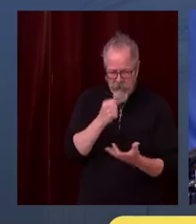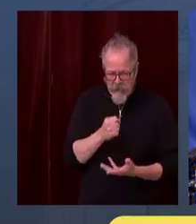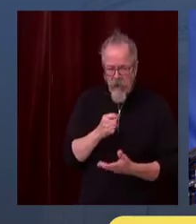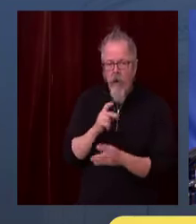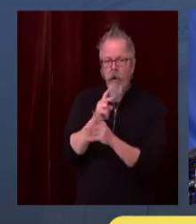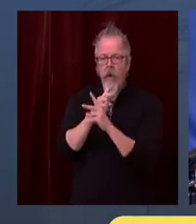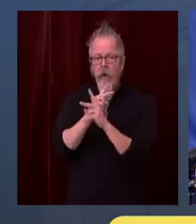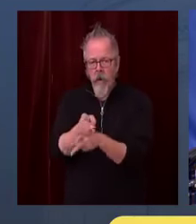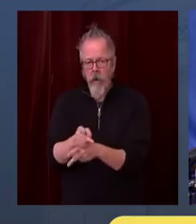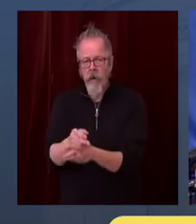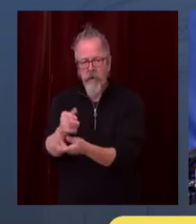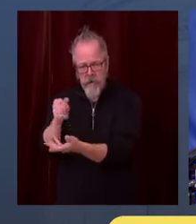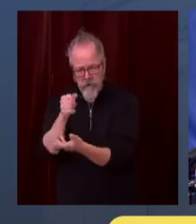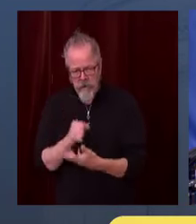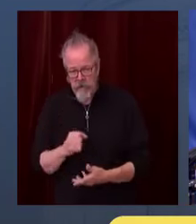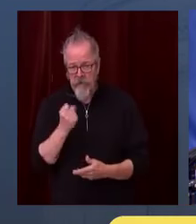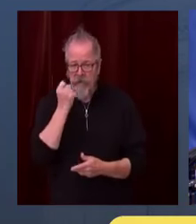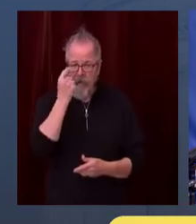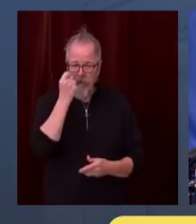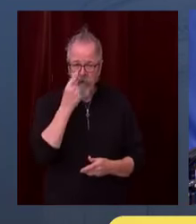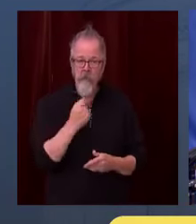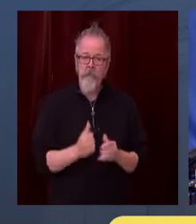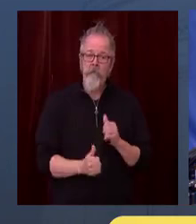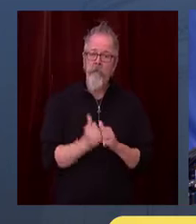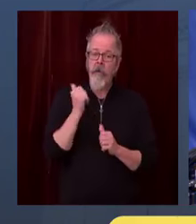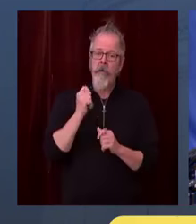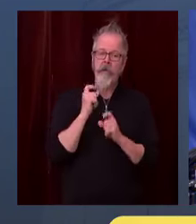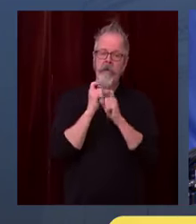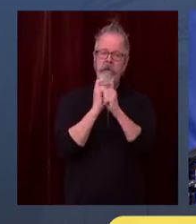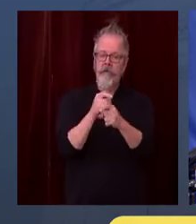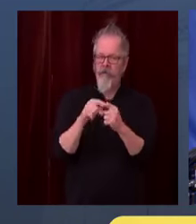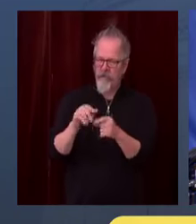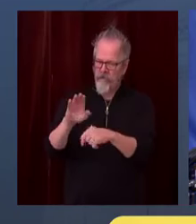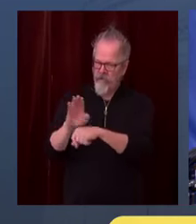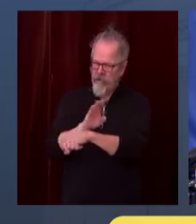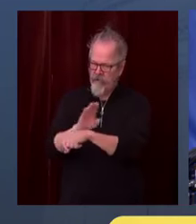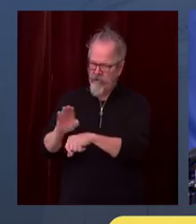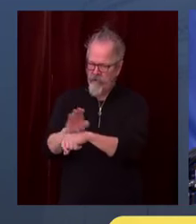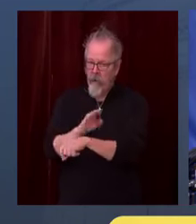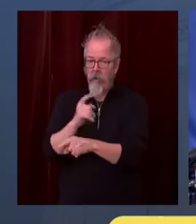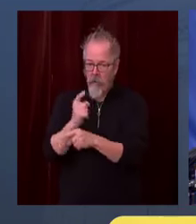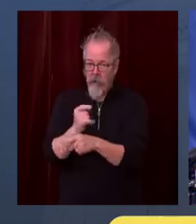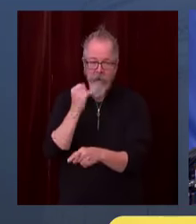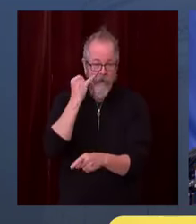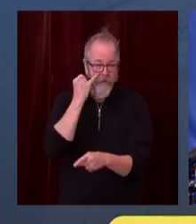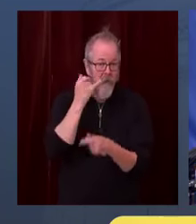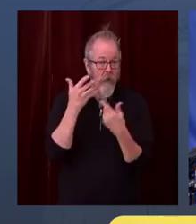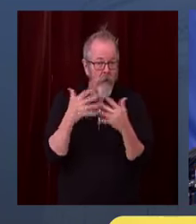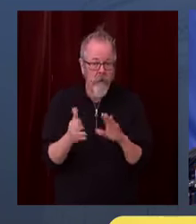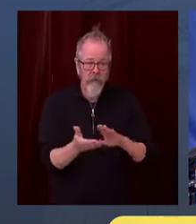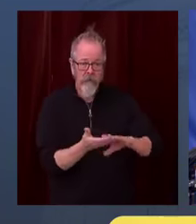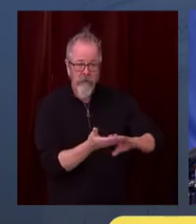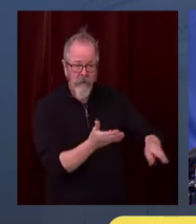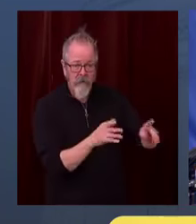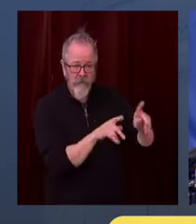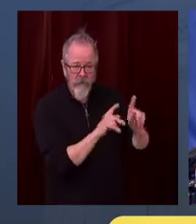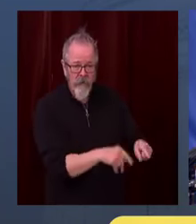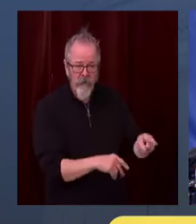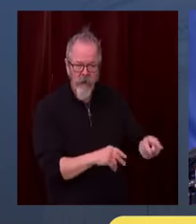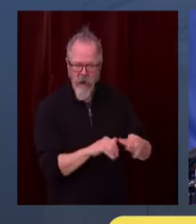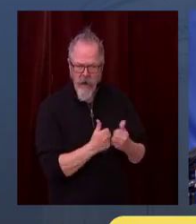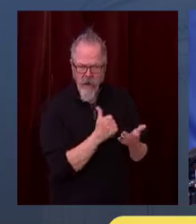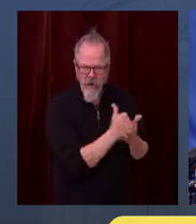the federal government acts to extend the federal part of unemployment insurance. We'd like to